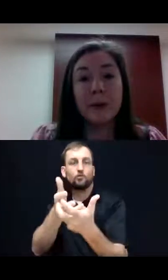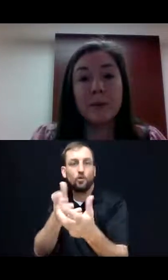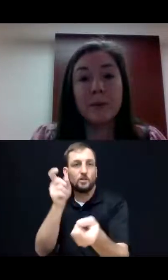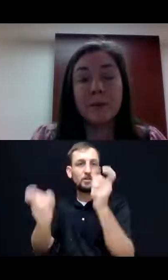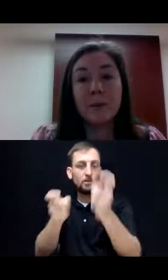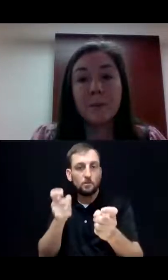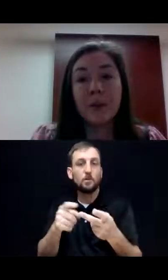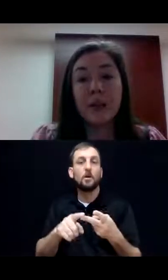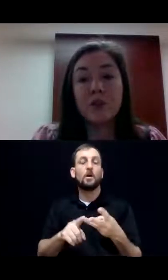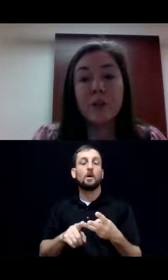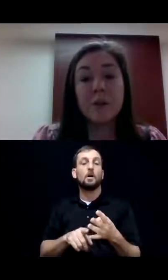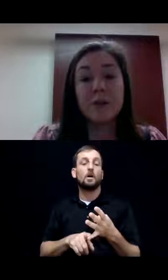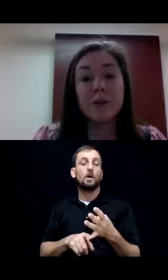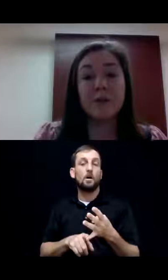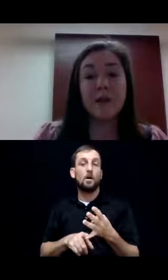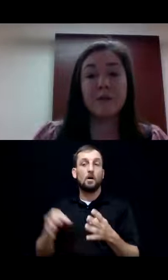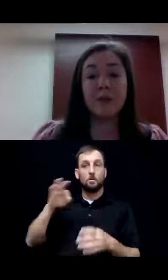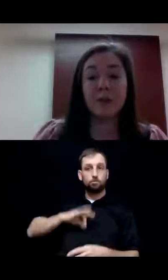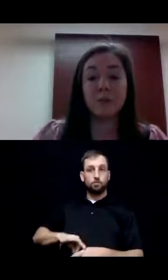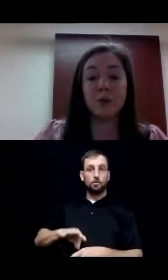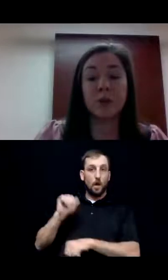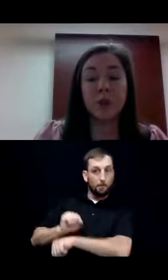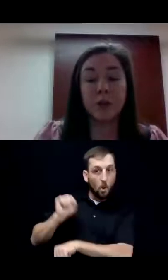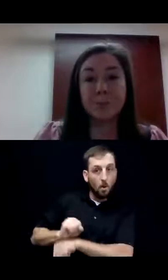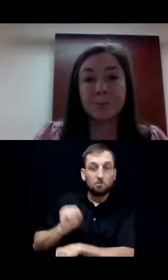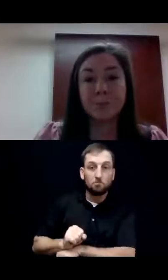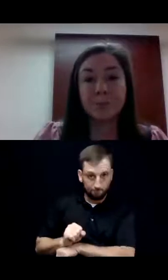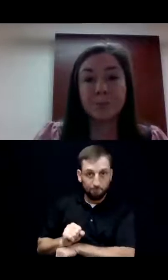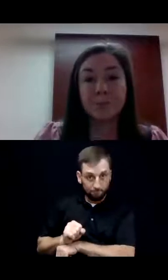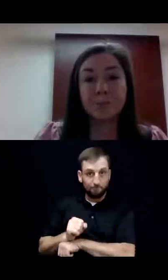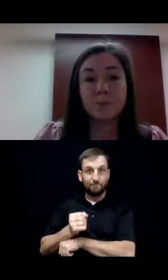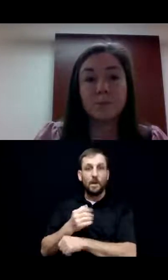employment and share that they feel safer and more secure.